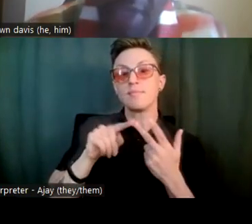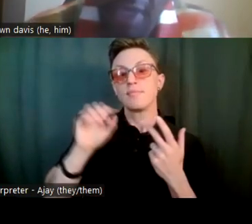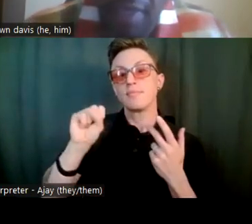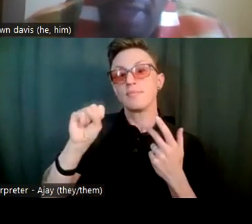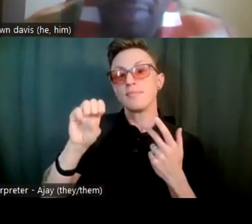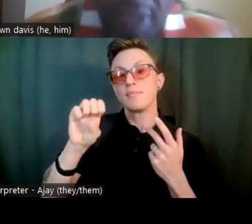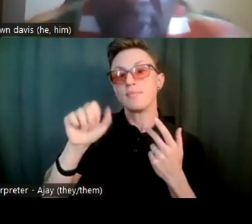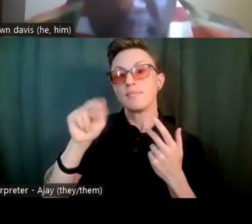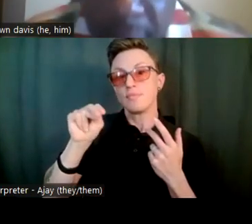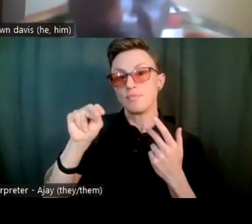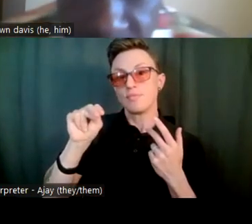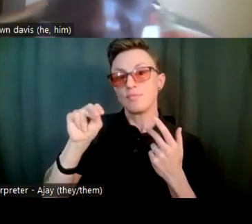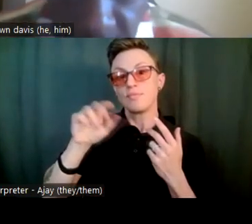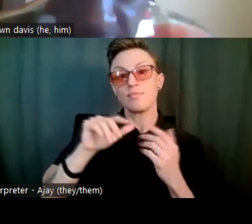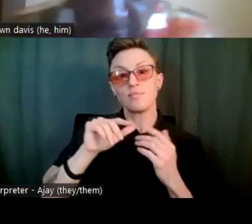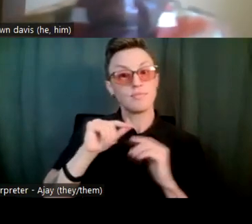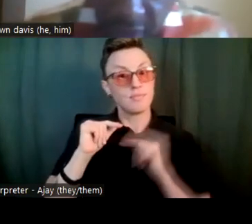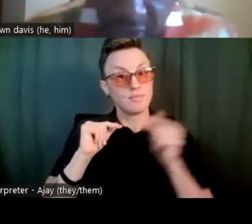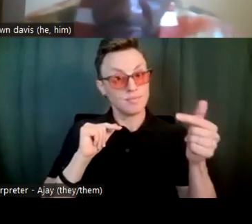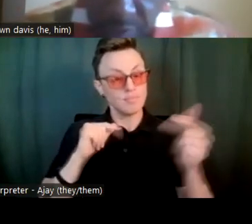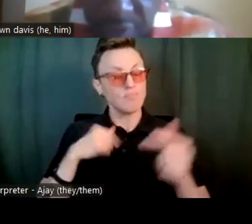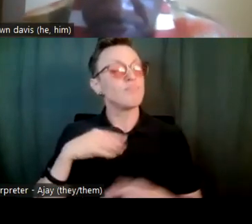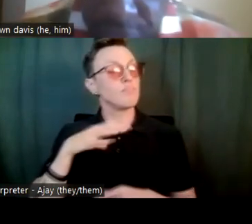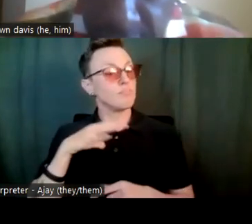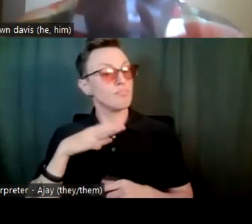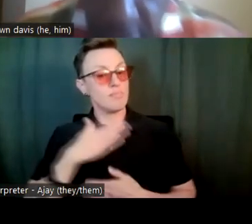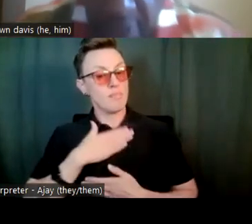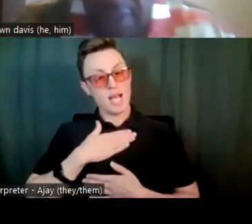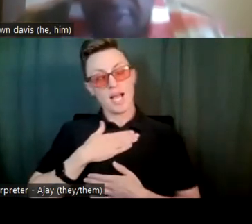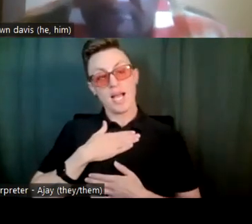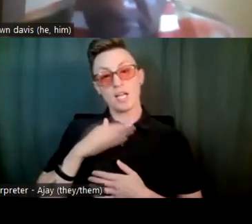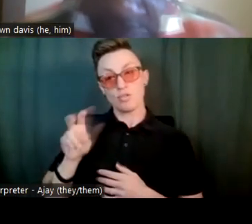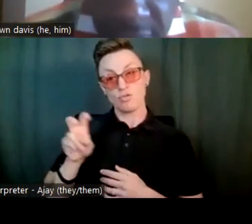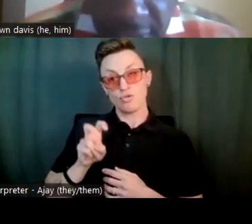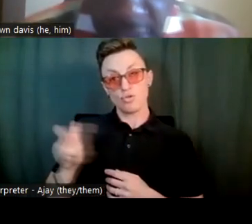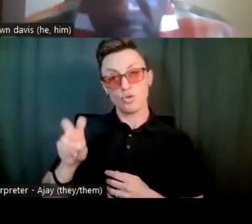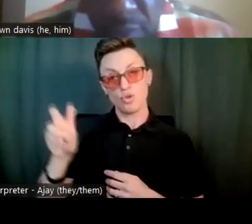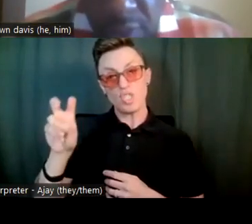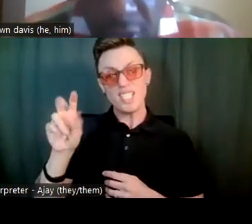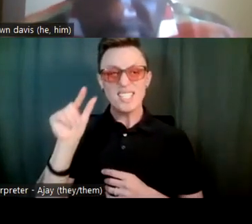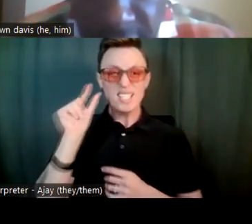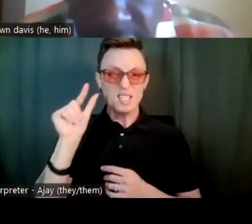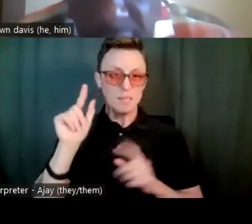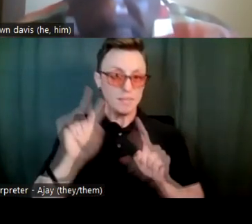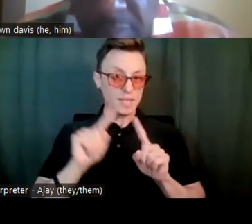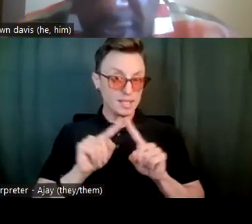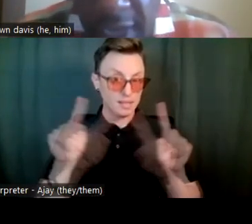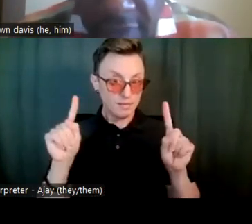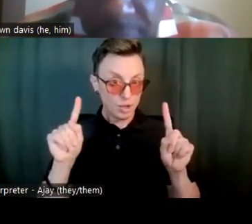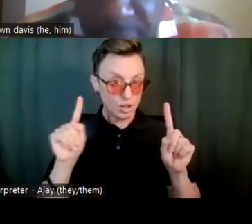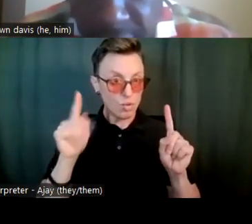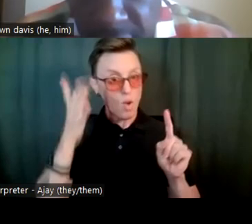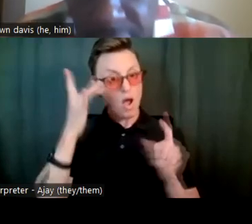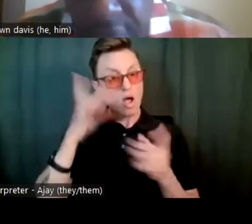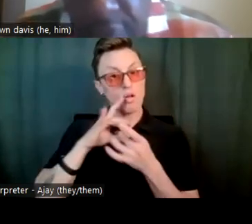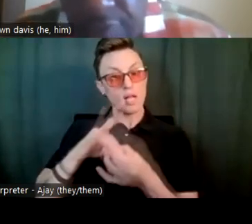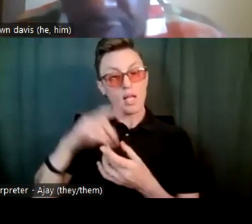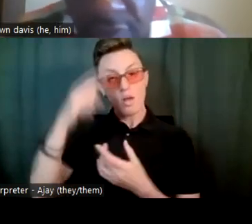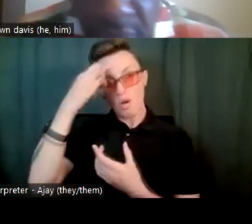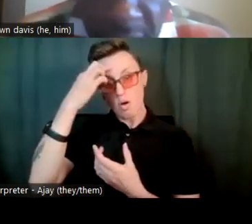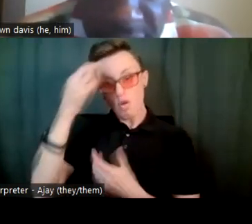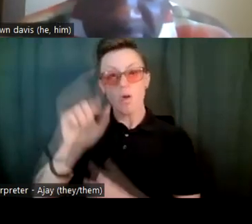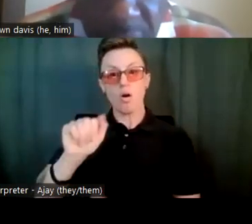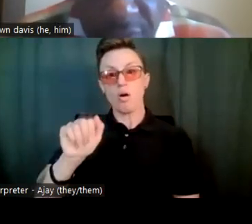Yeah, my journey is a little different in the sense that with autism, I spent the